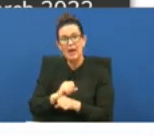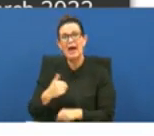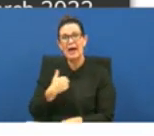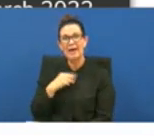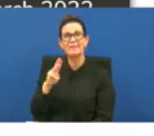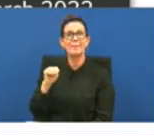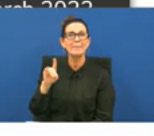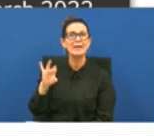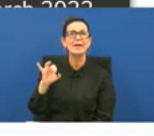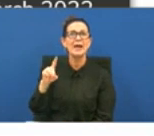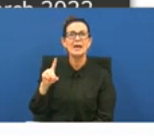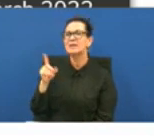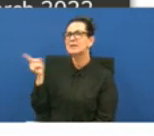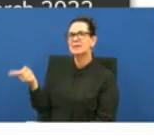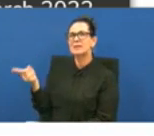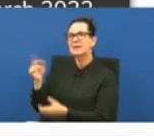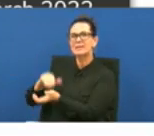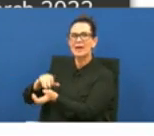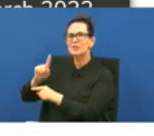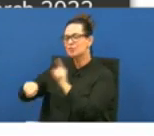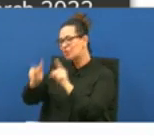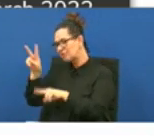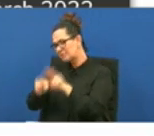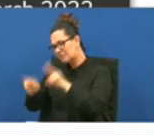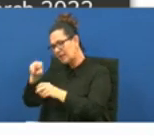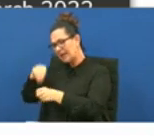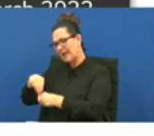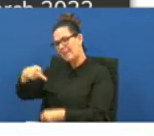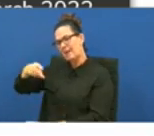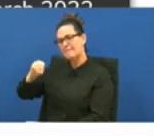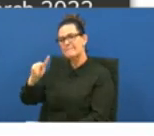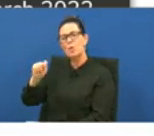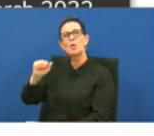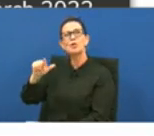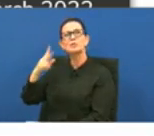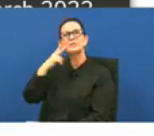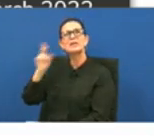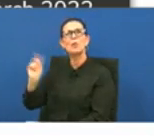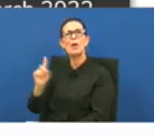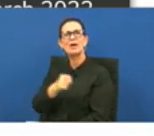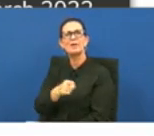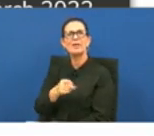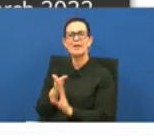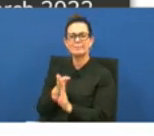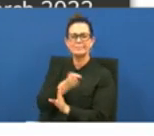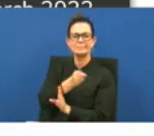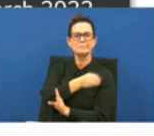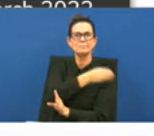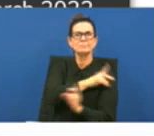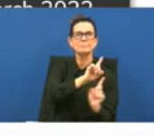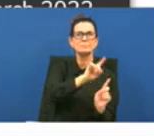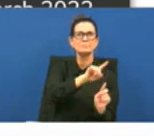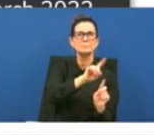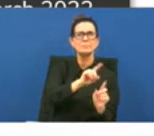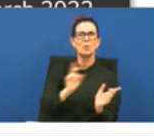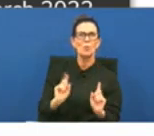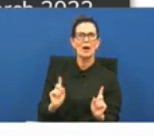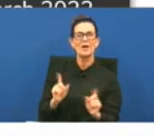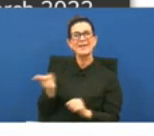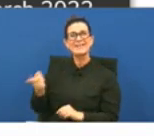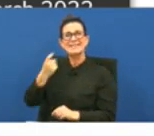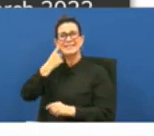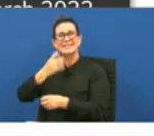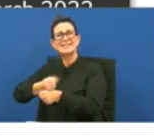look in that in the um the portal to look to see where that person had been they just got they just got access